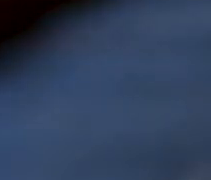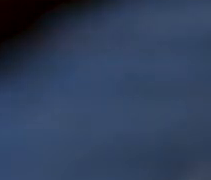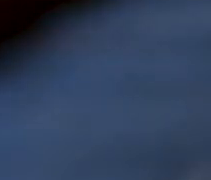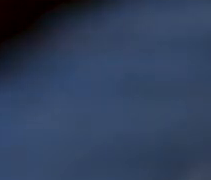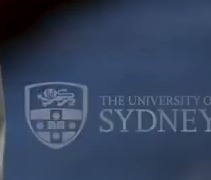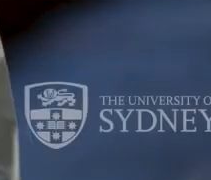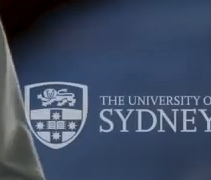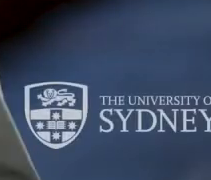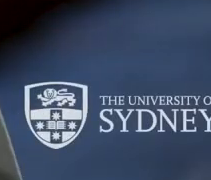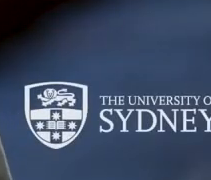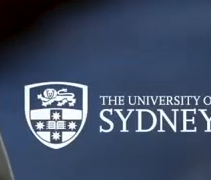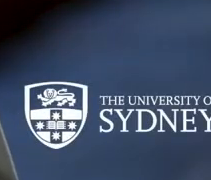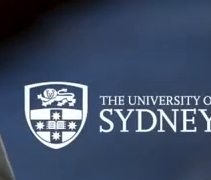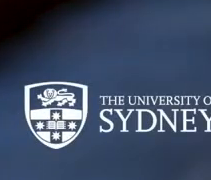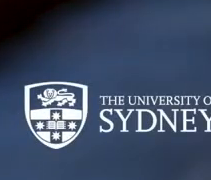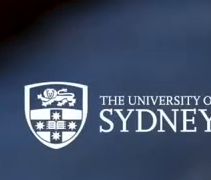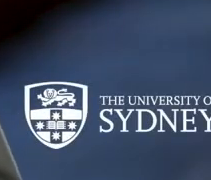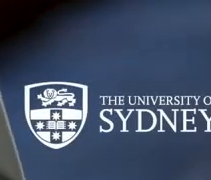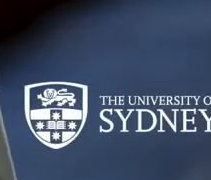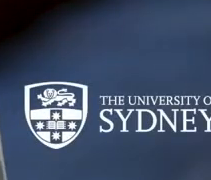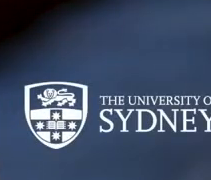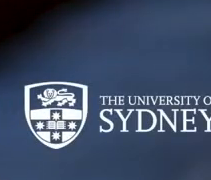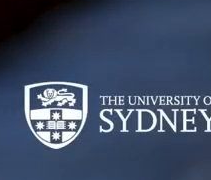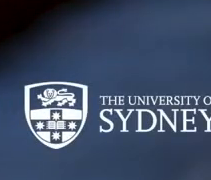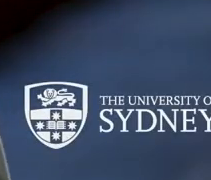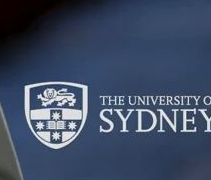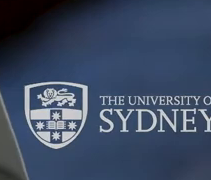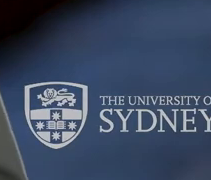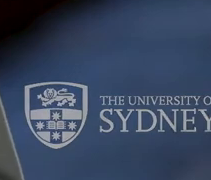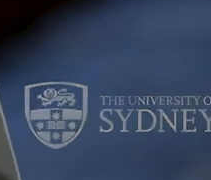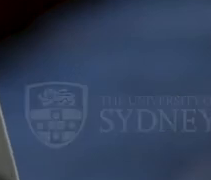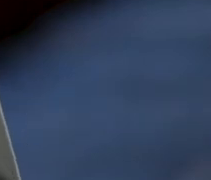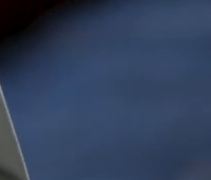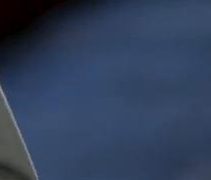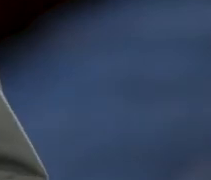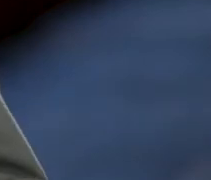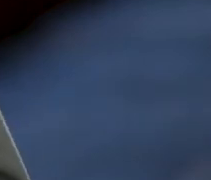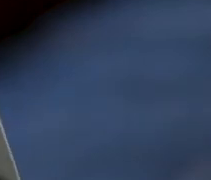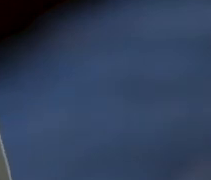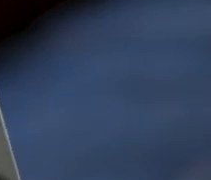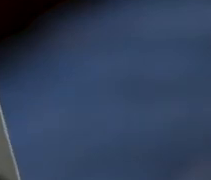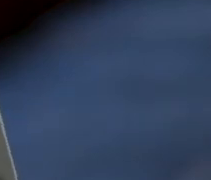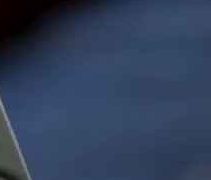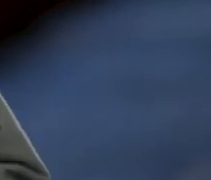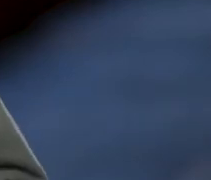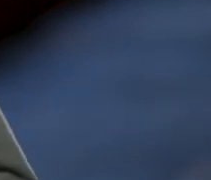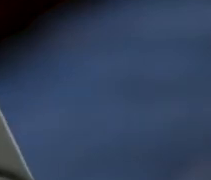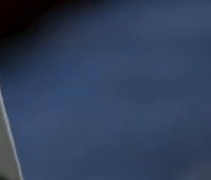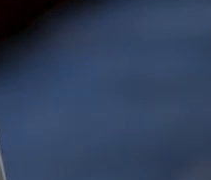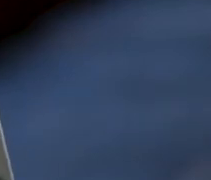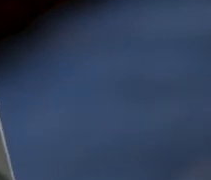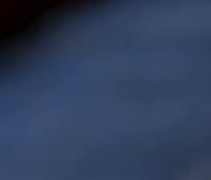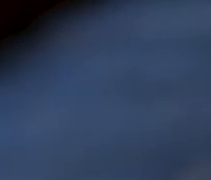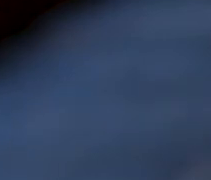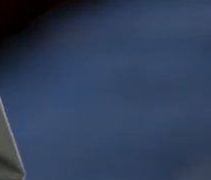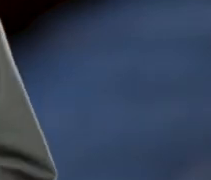Hello. My name is Craig Madden. I'm a proud Bundjalung Gadigal man from the Eora Nation. I'm here at Sydney University on Gadigal